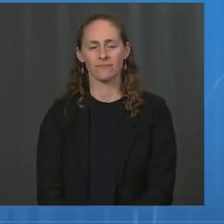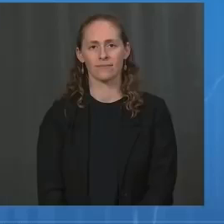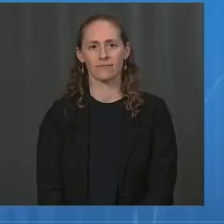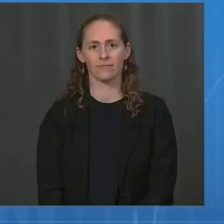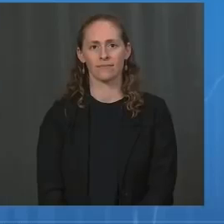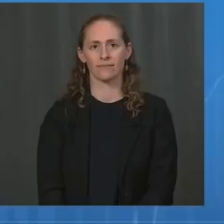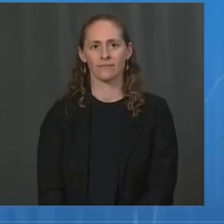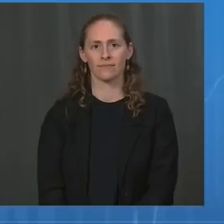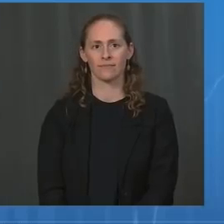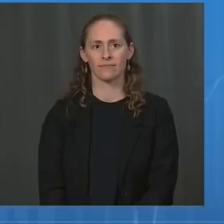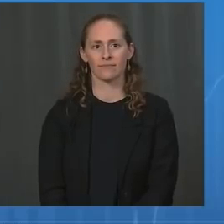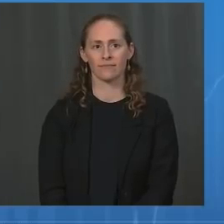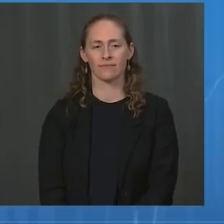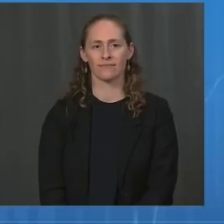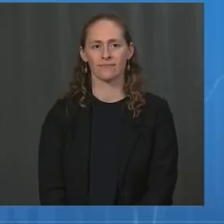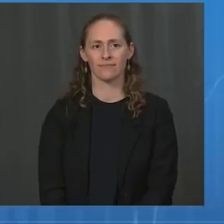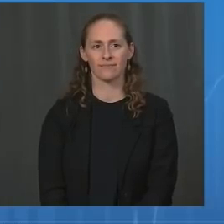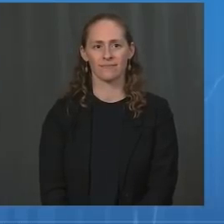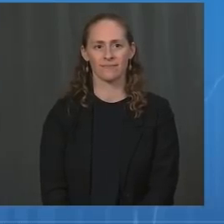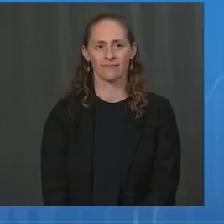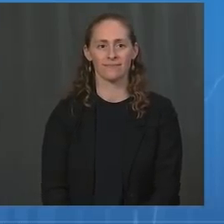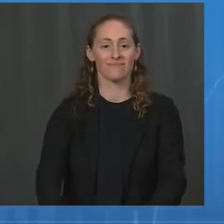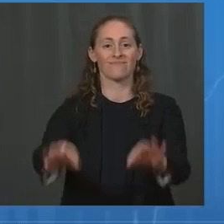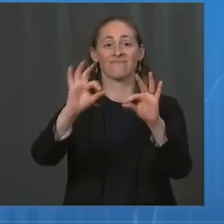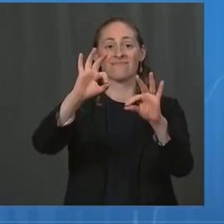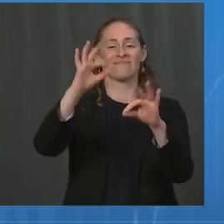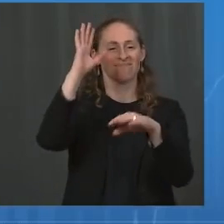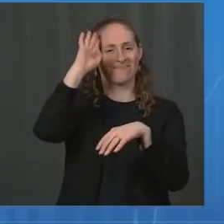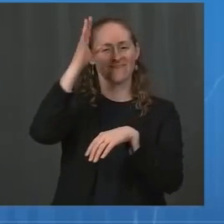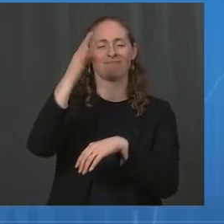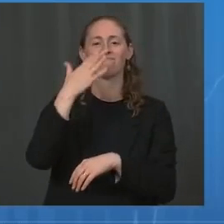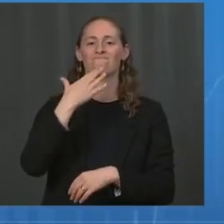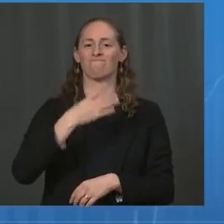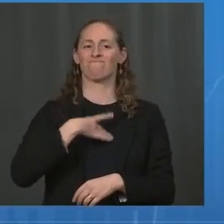Hi. Thanks so much for taking my question. I have a question about